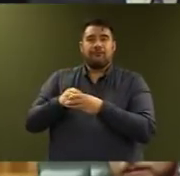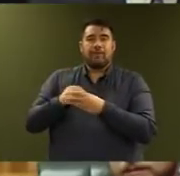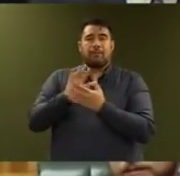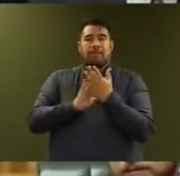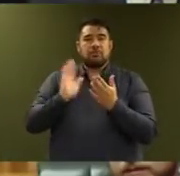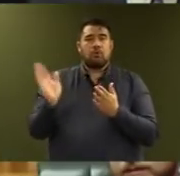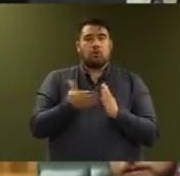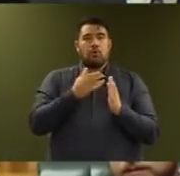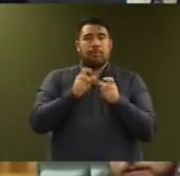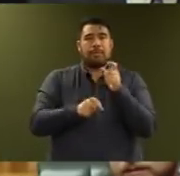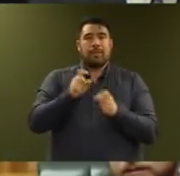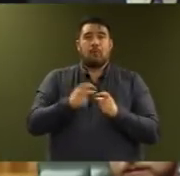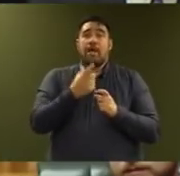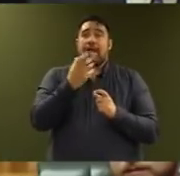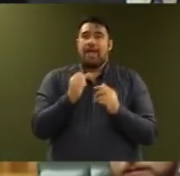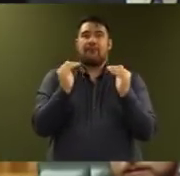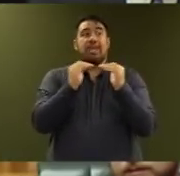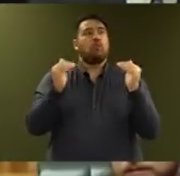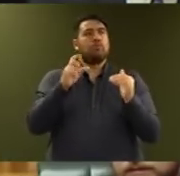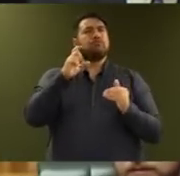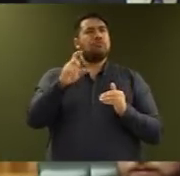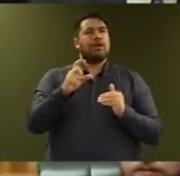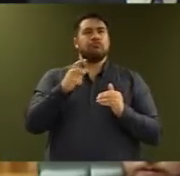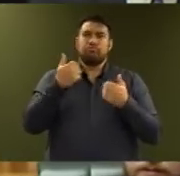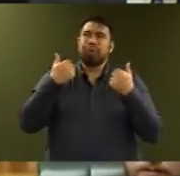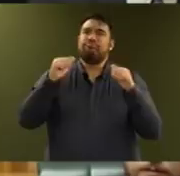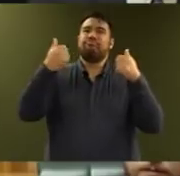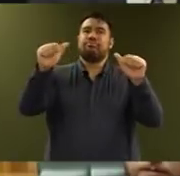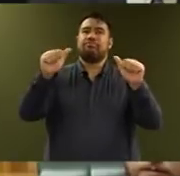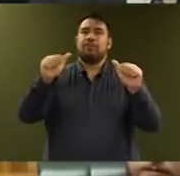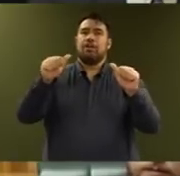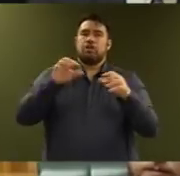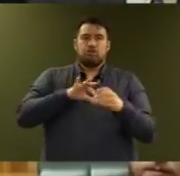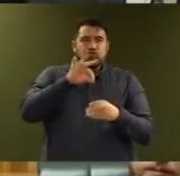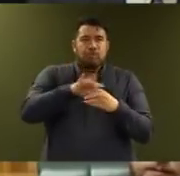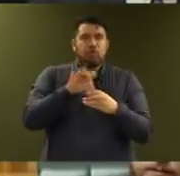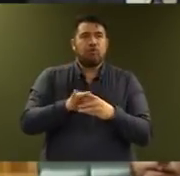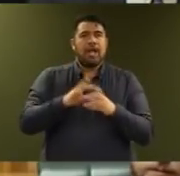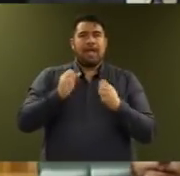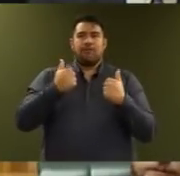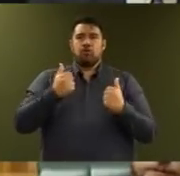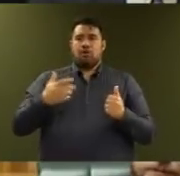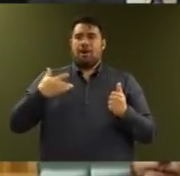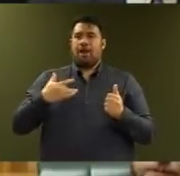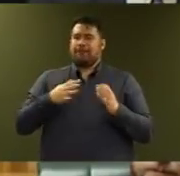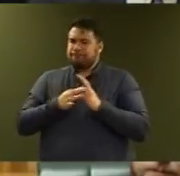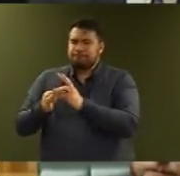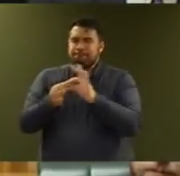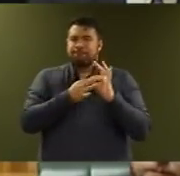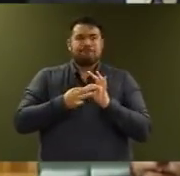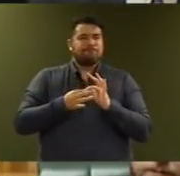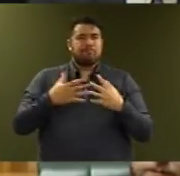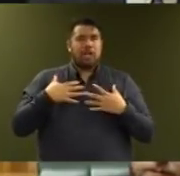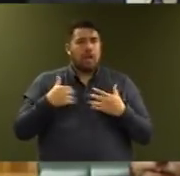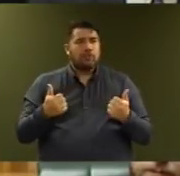has an equal chance to fulfil their potential, to contribute and to live meaningful, connected, healthy and